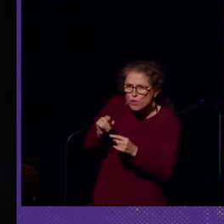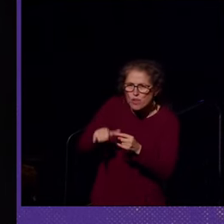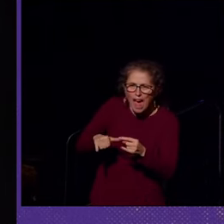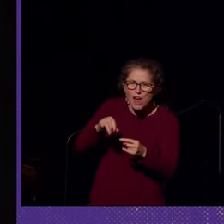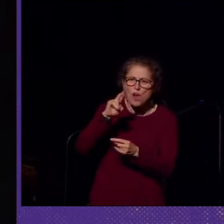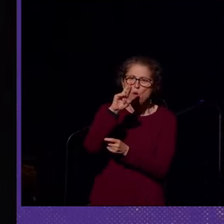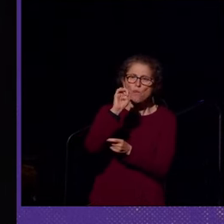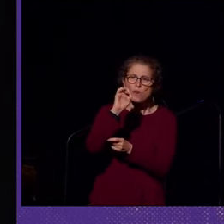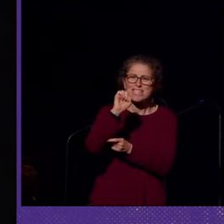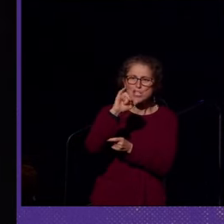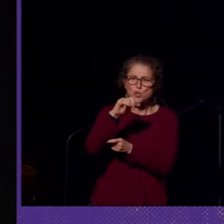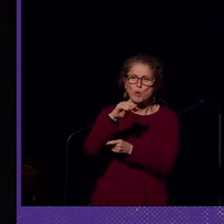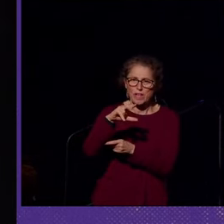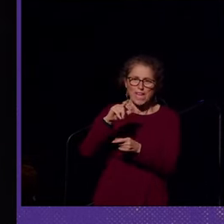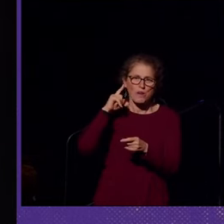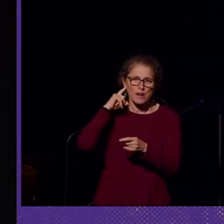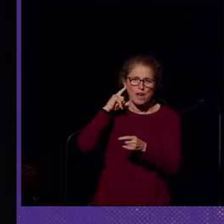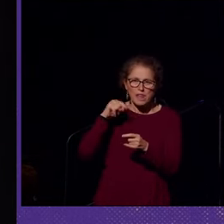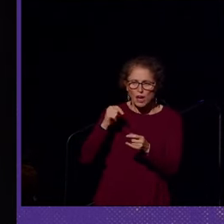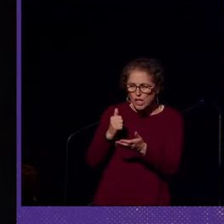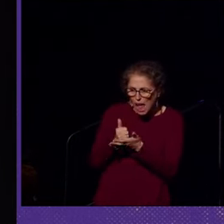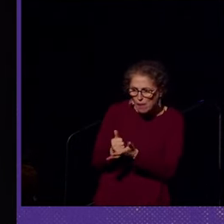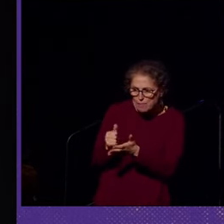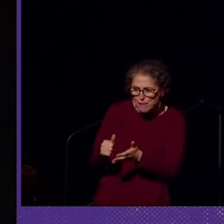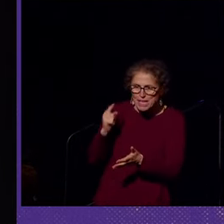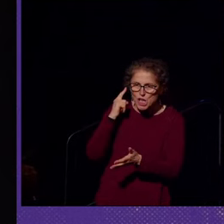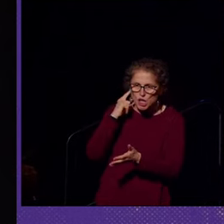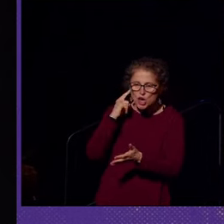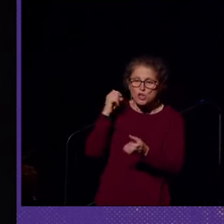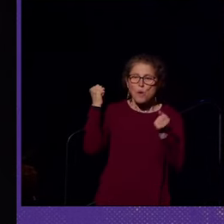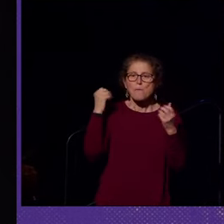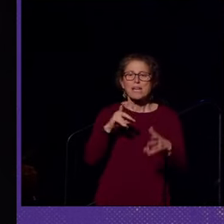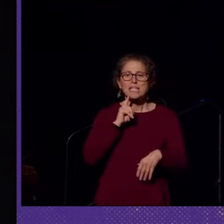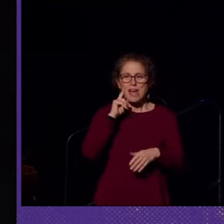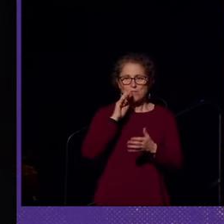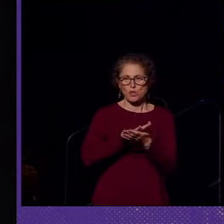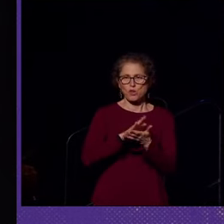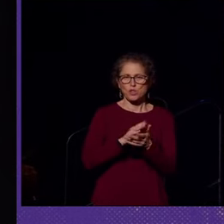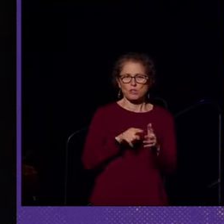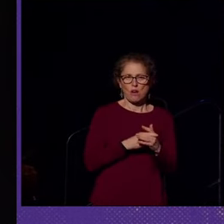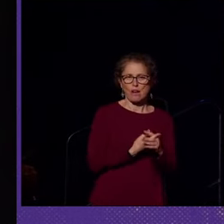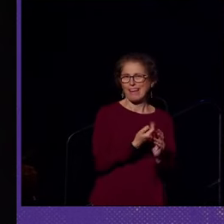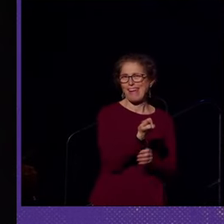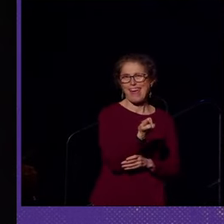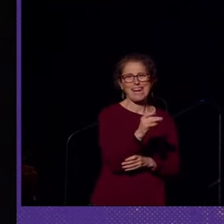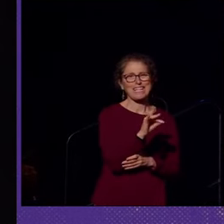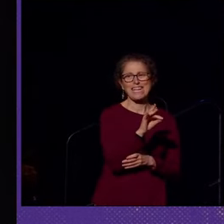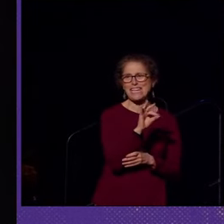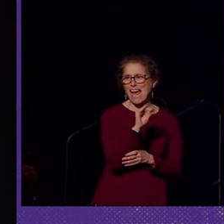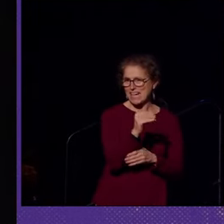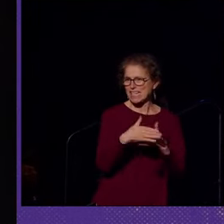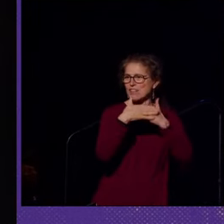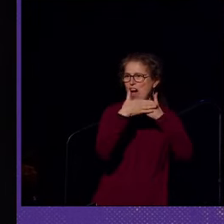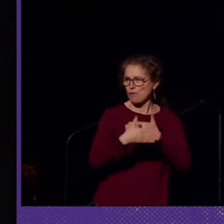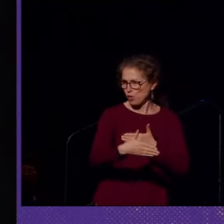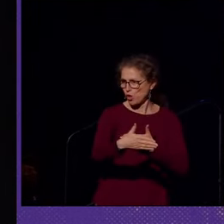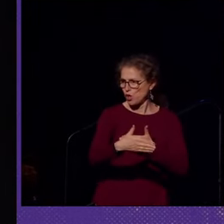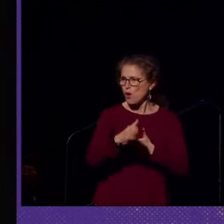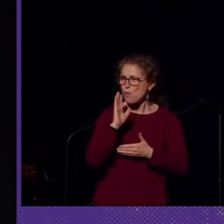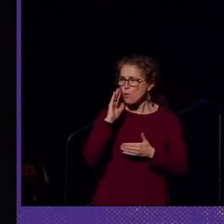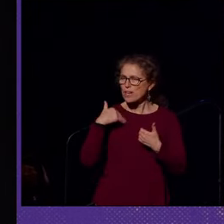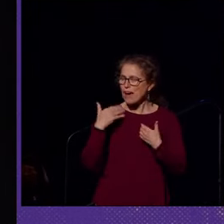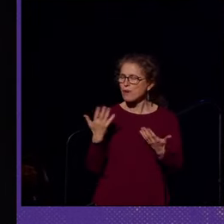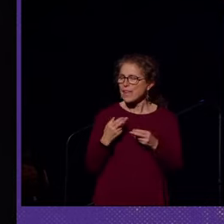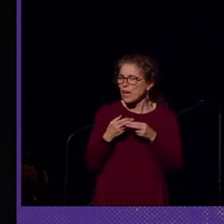speech technique. So many deaf schools beginning from 1890s and onwards would have